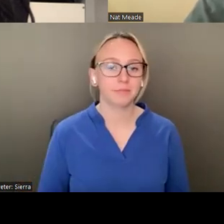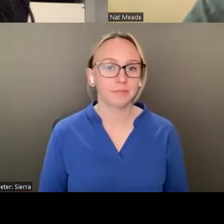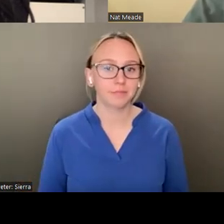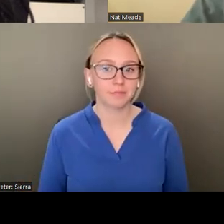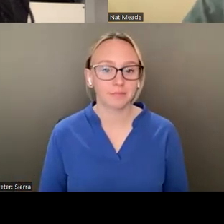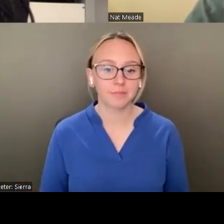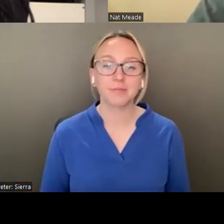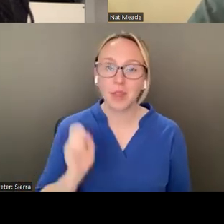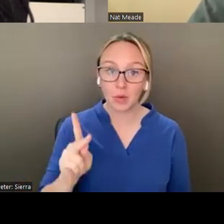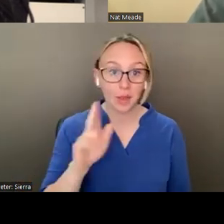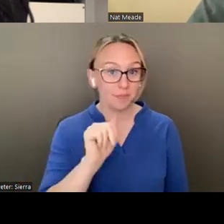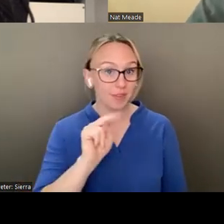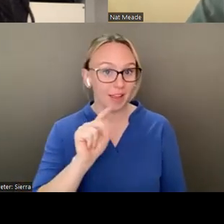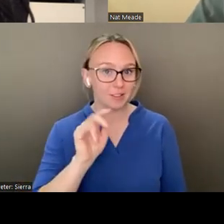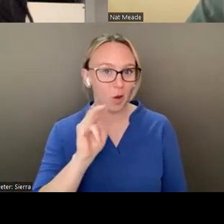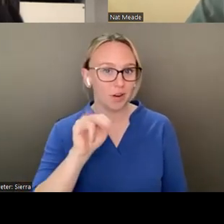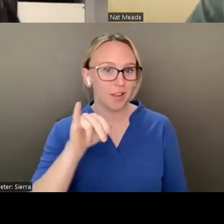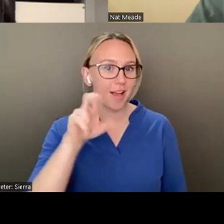Okay. Antonius, you look ready.